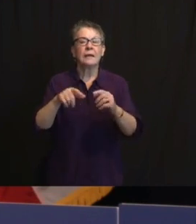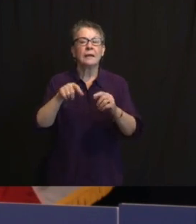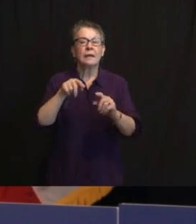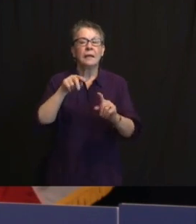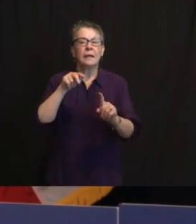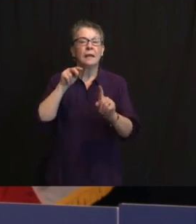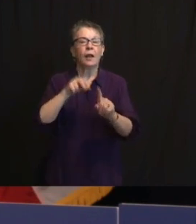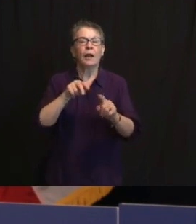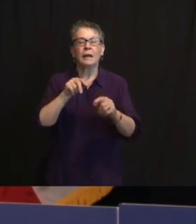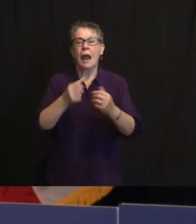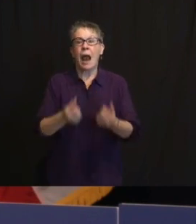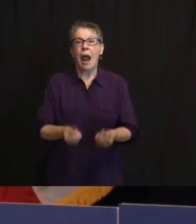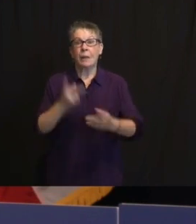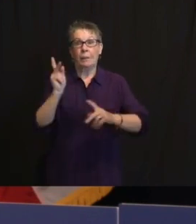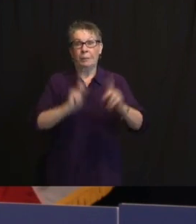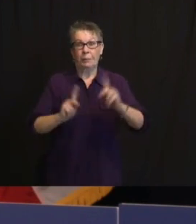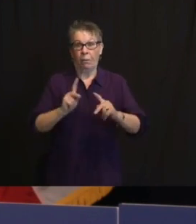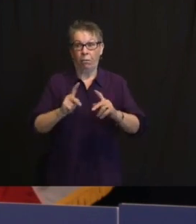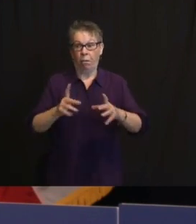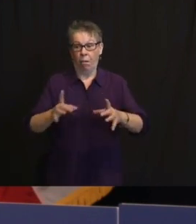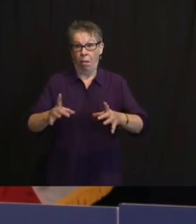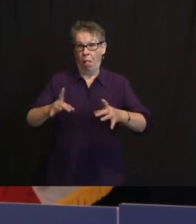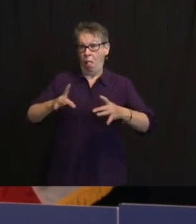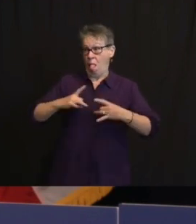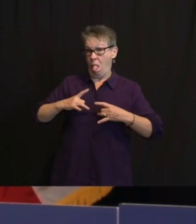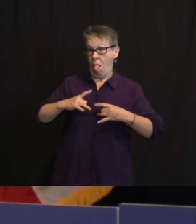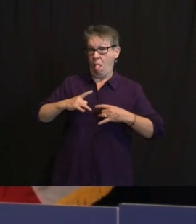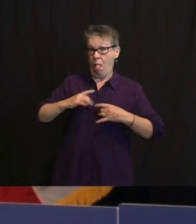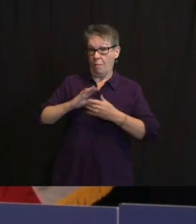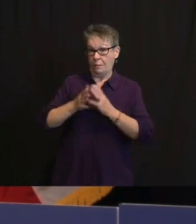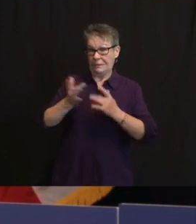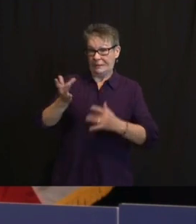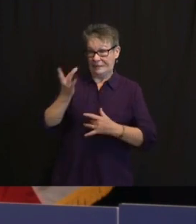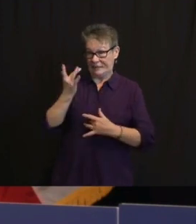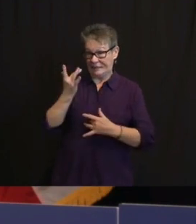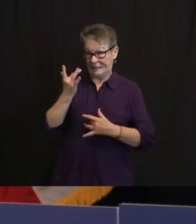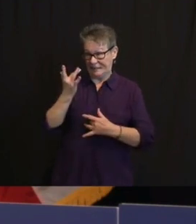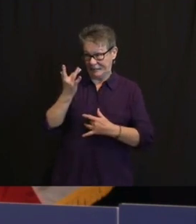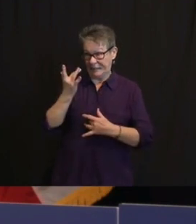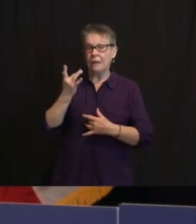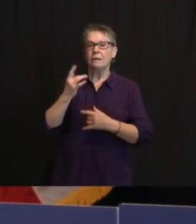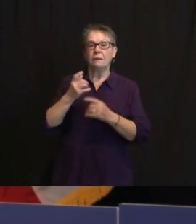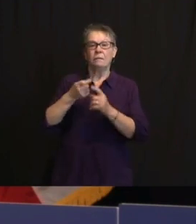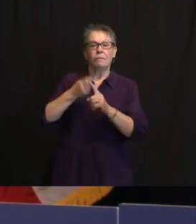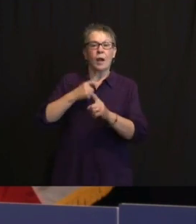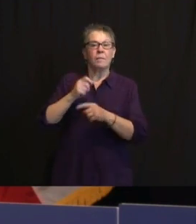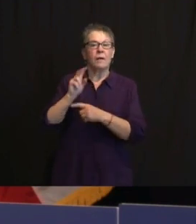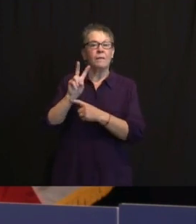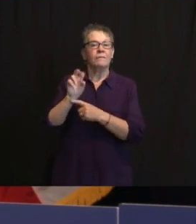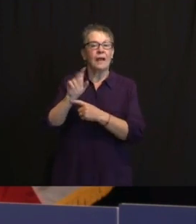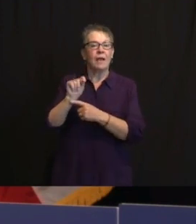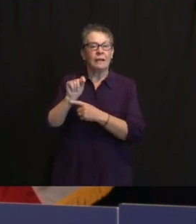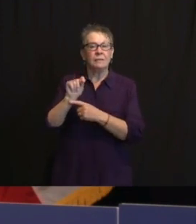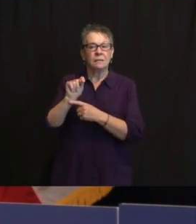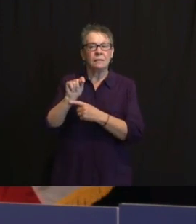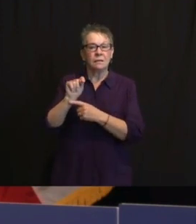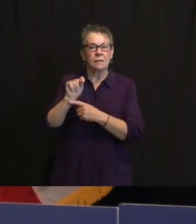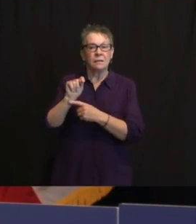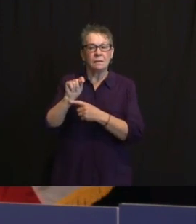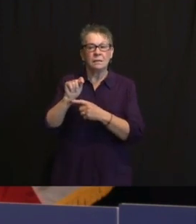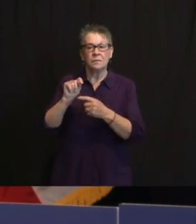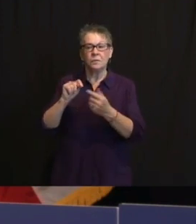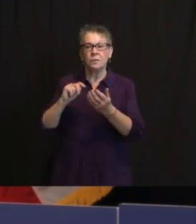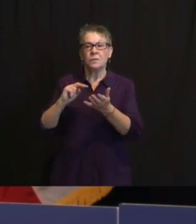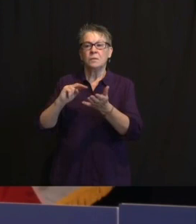CHANCE OF NEW MUTATIONS OR VARIANTS COMING OUT IN THE FUTURE AND IT LESSENS THE LIKELIHOOD OF ANY CURRENT VARIANTS SPREADING WIDELY THROUGH THE